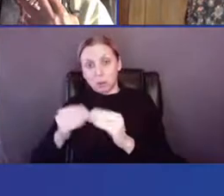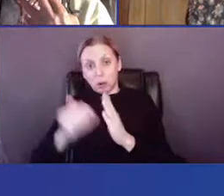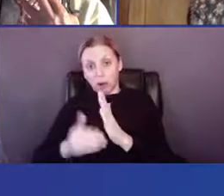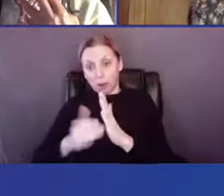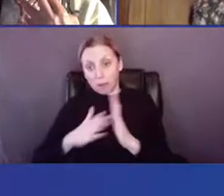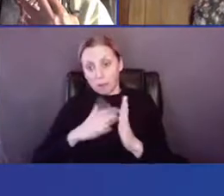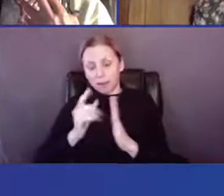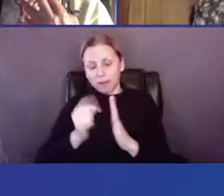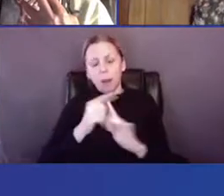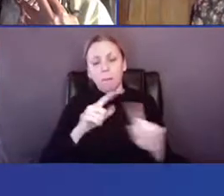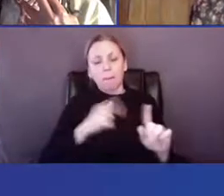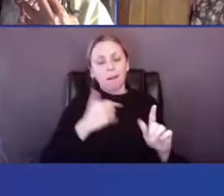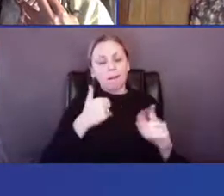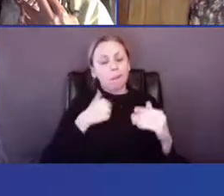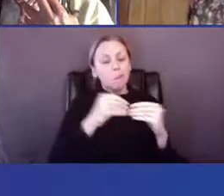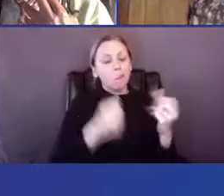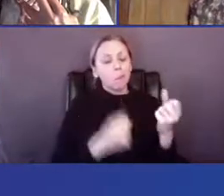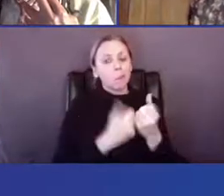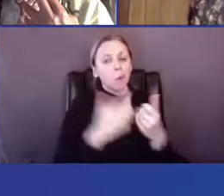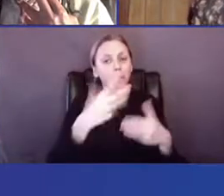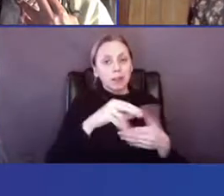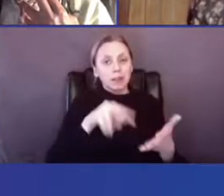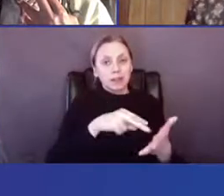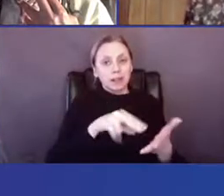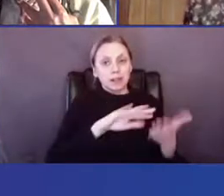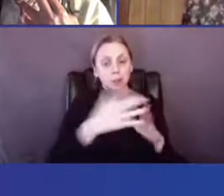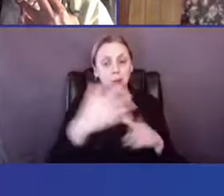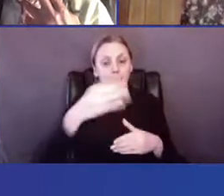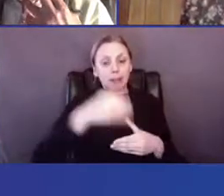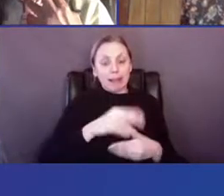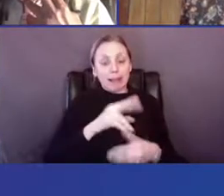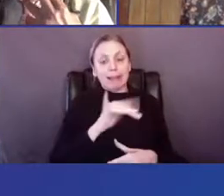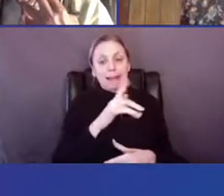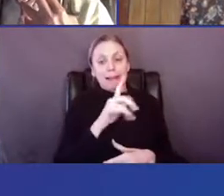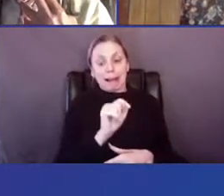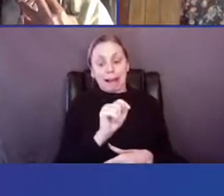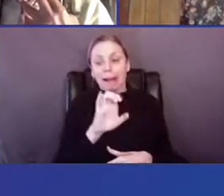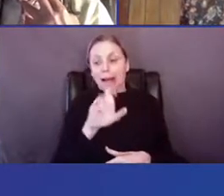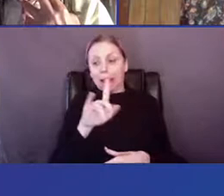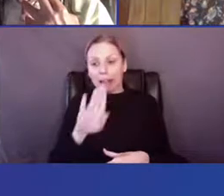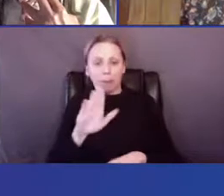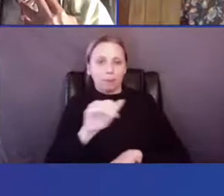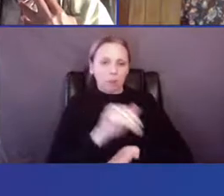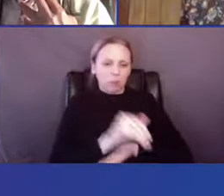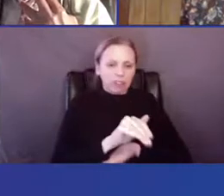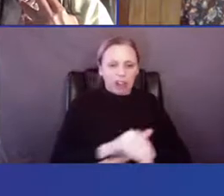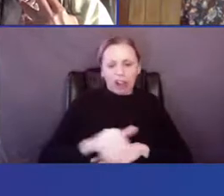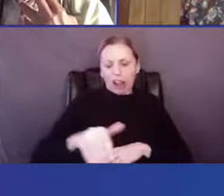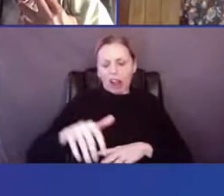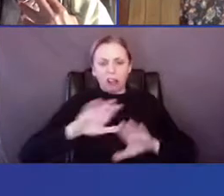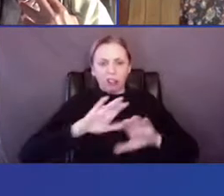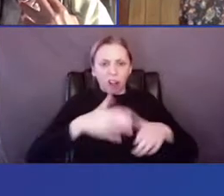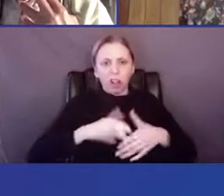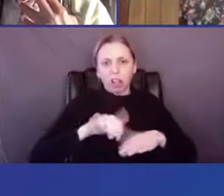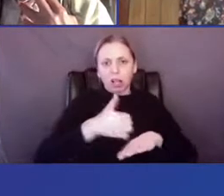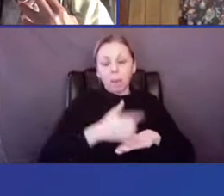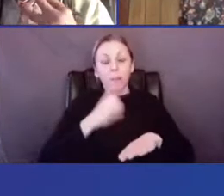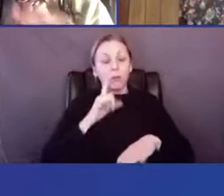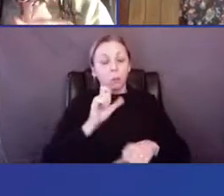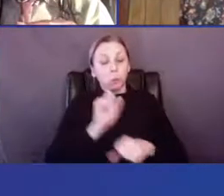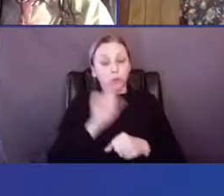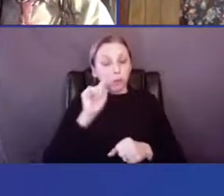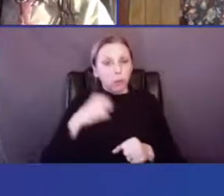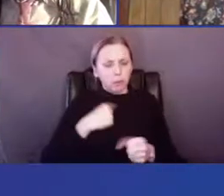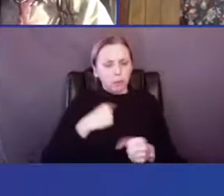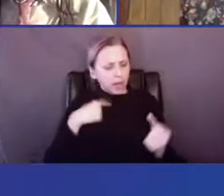of support within the dance community, within the nightclub. And I liked working outside for me of my art form was to work out of kind